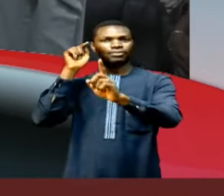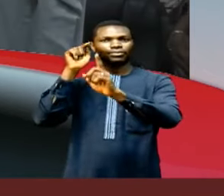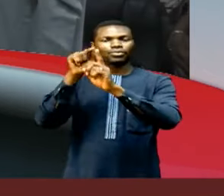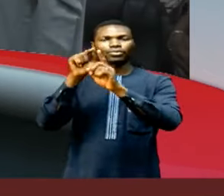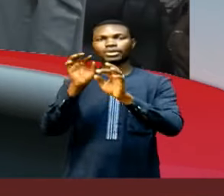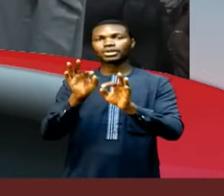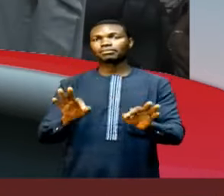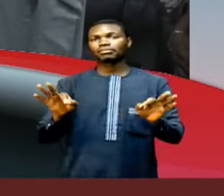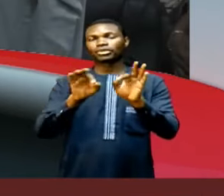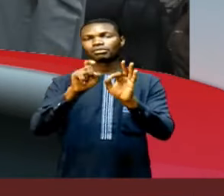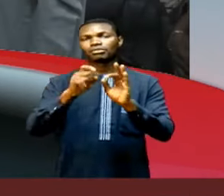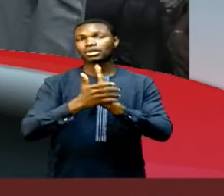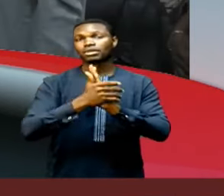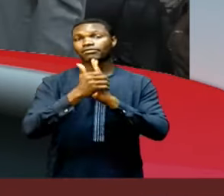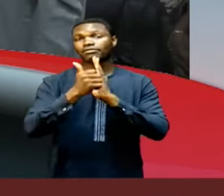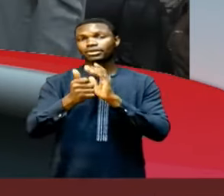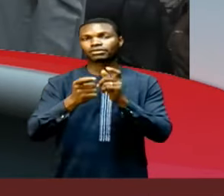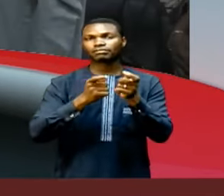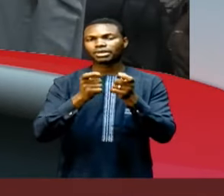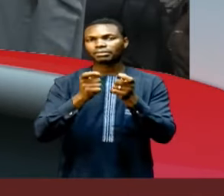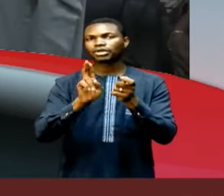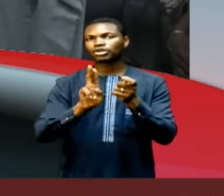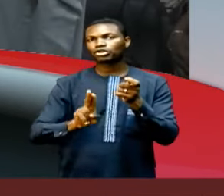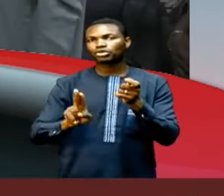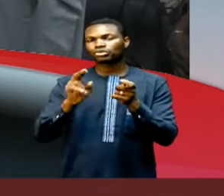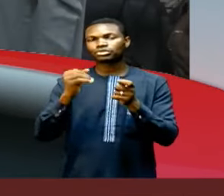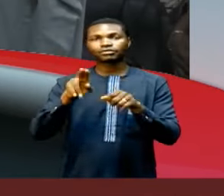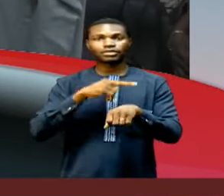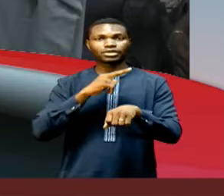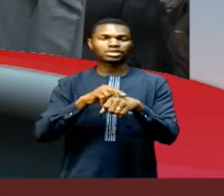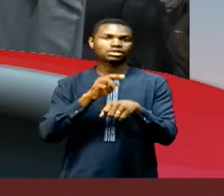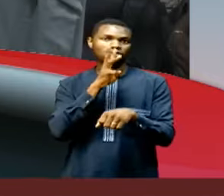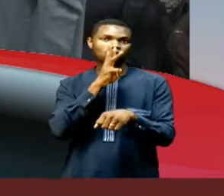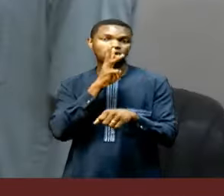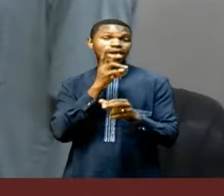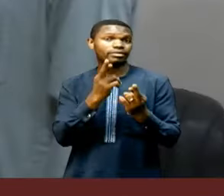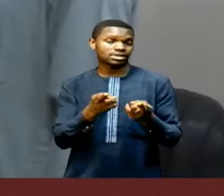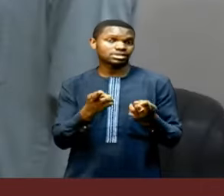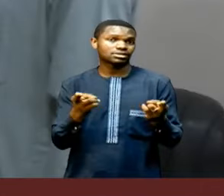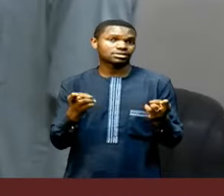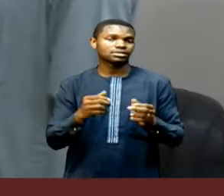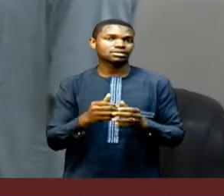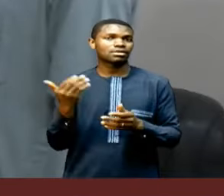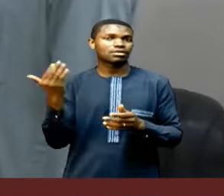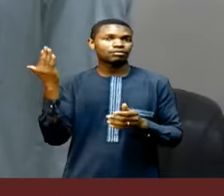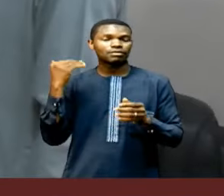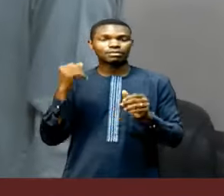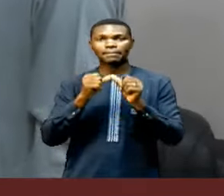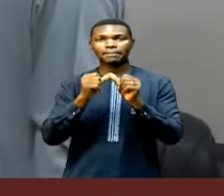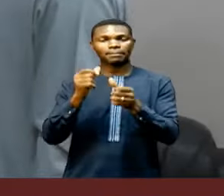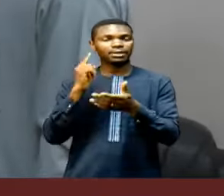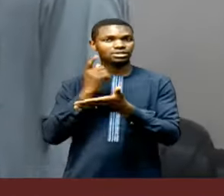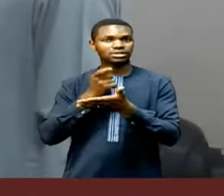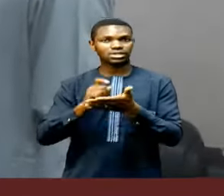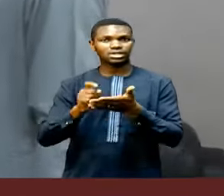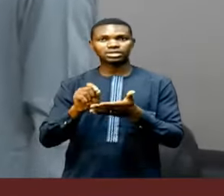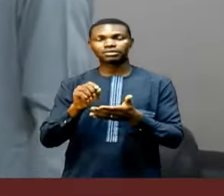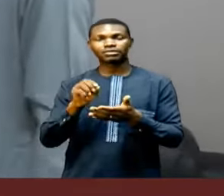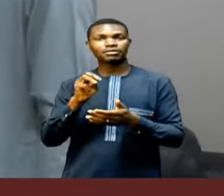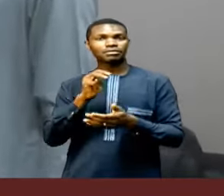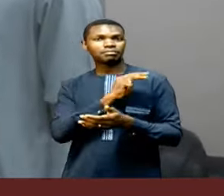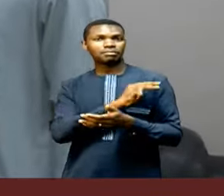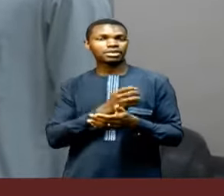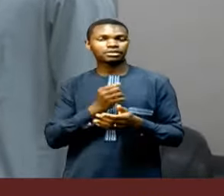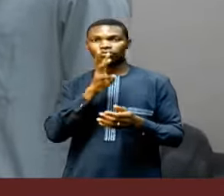effective management and utilization of the nation's water resources. Former Permanent Secretary of the Ministry of Water